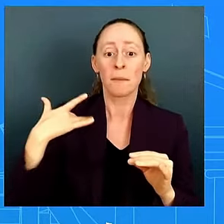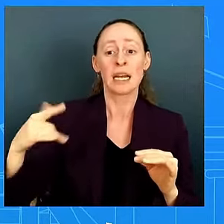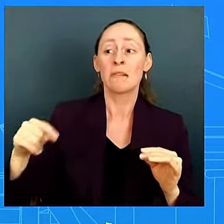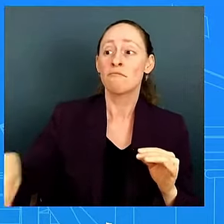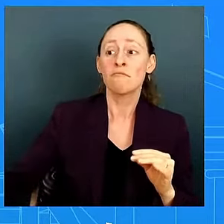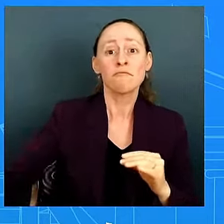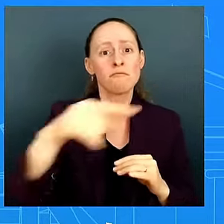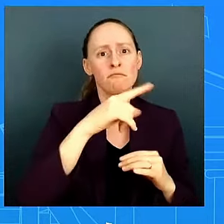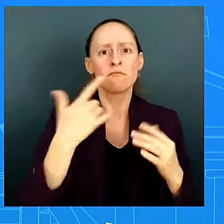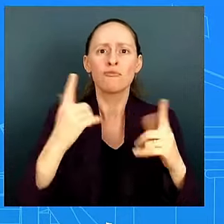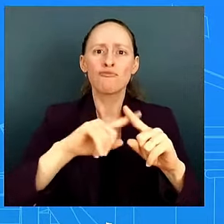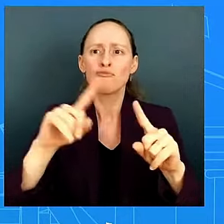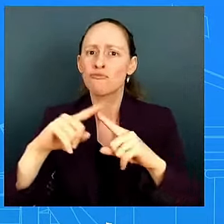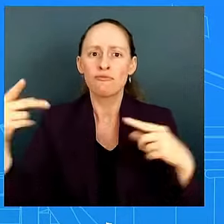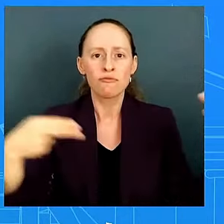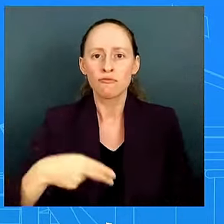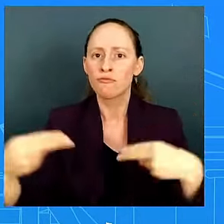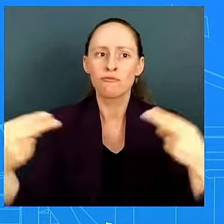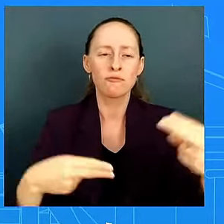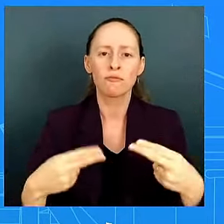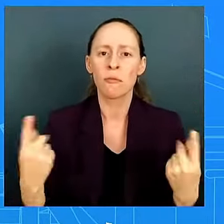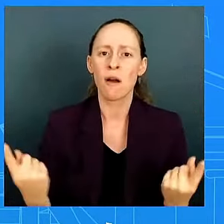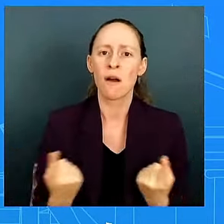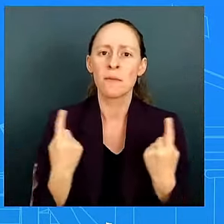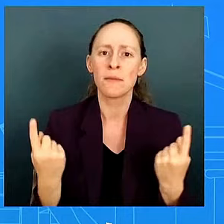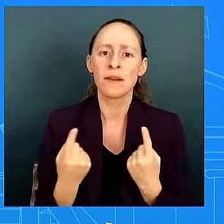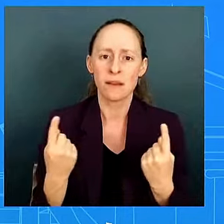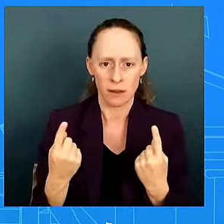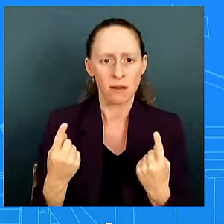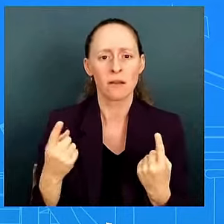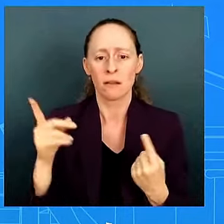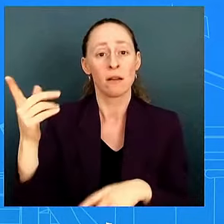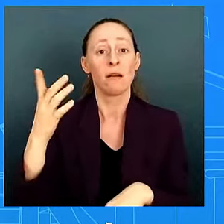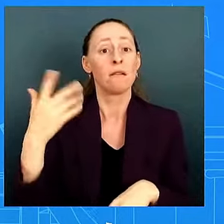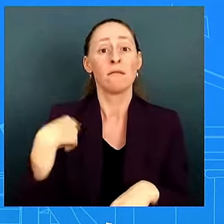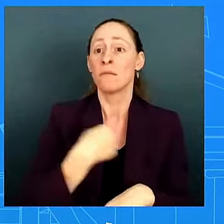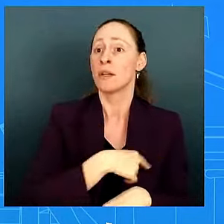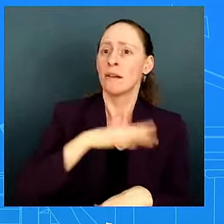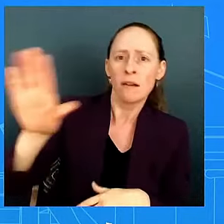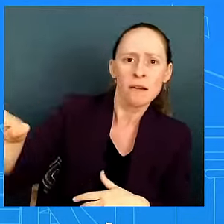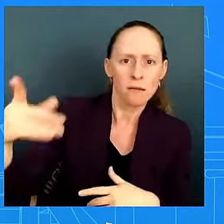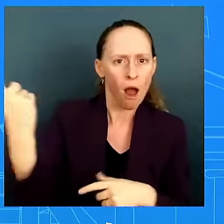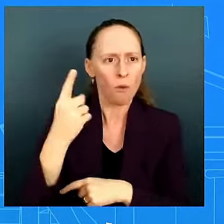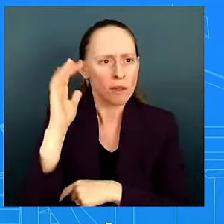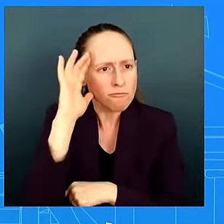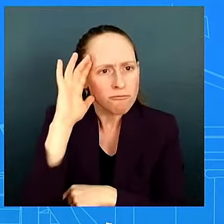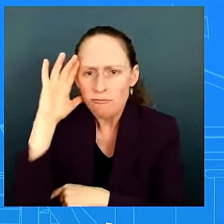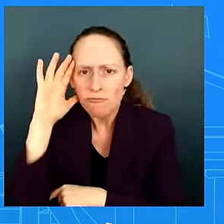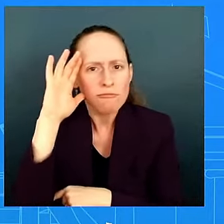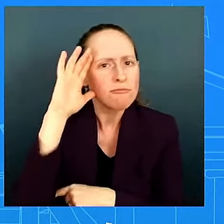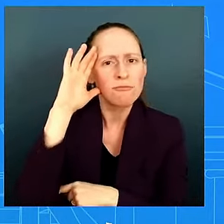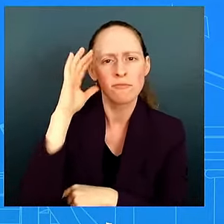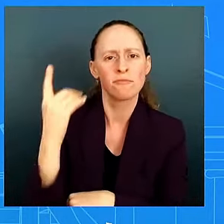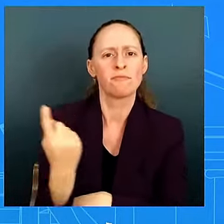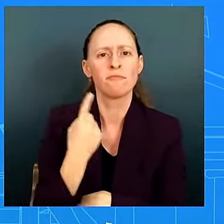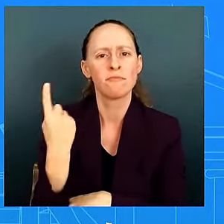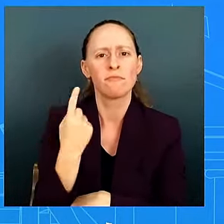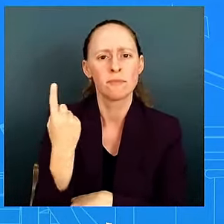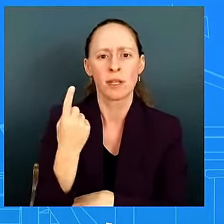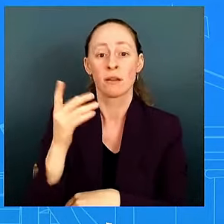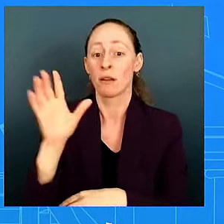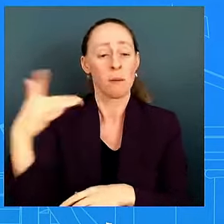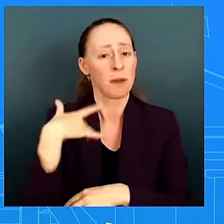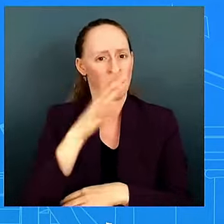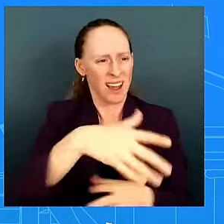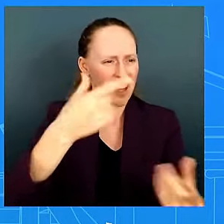in front of him is that we have something to share and he wants to hear from all of us i've heard him say hey what is it that what do you what do you think what do you